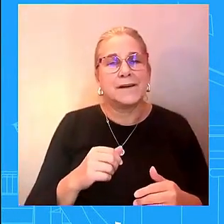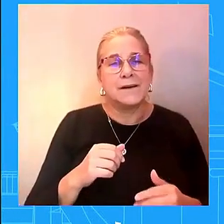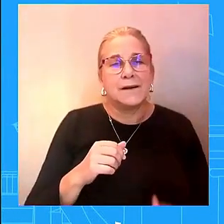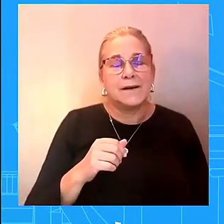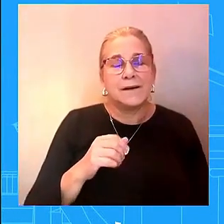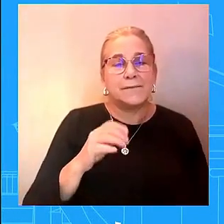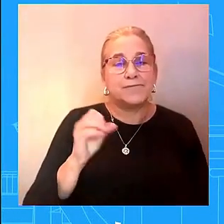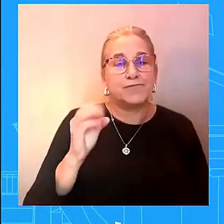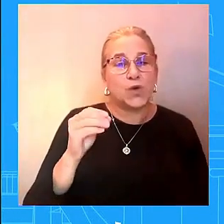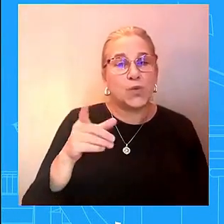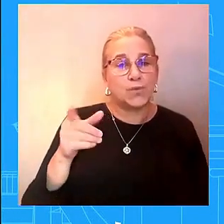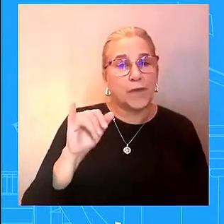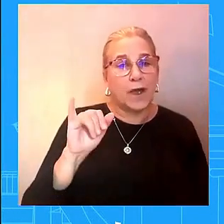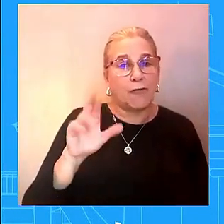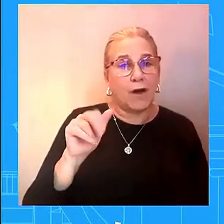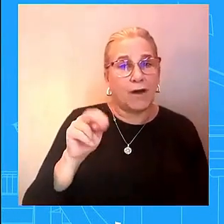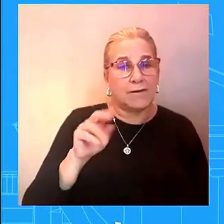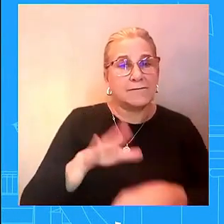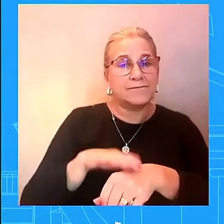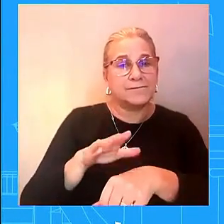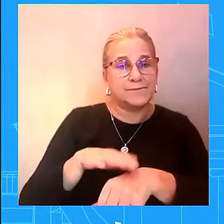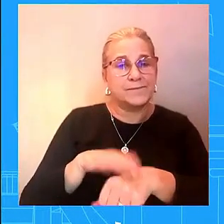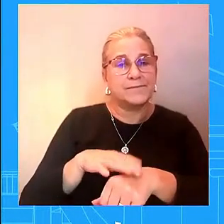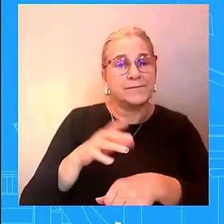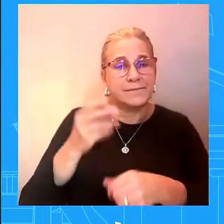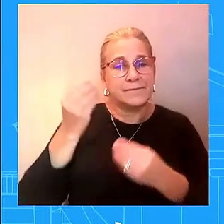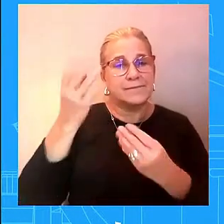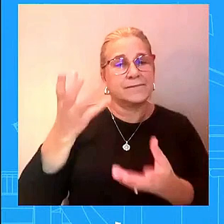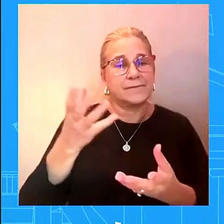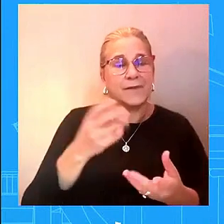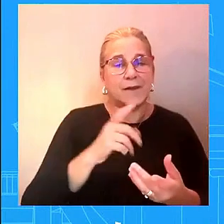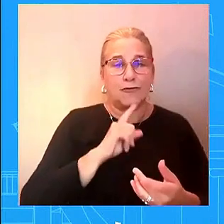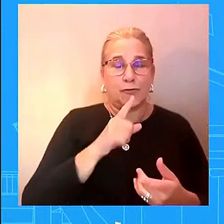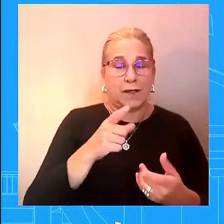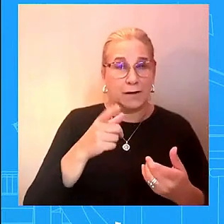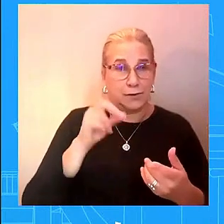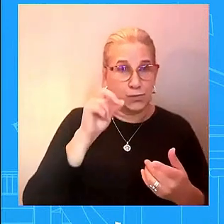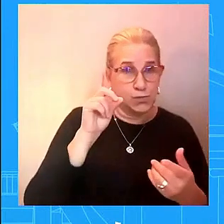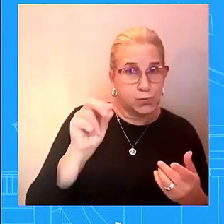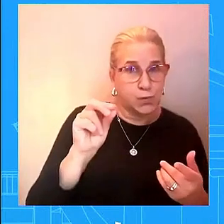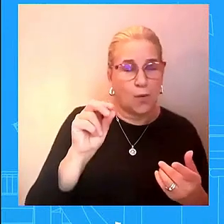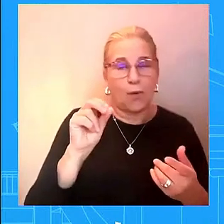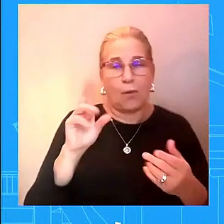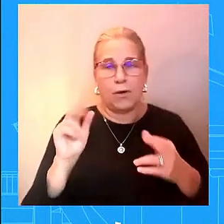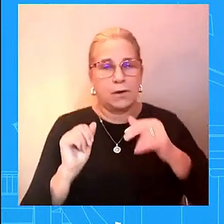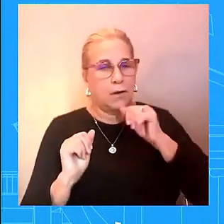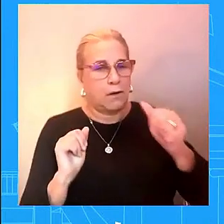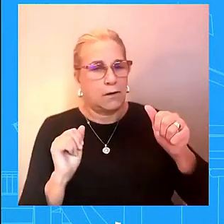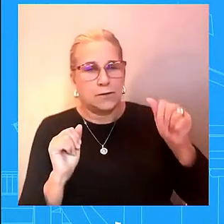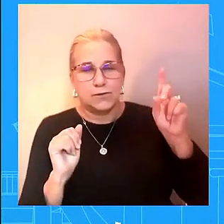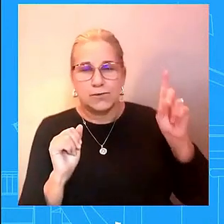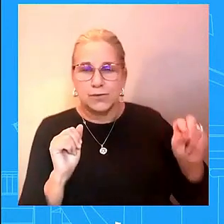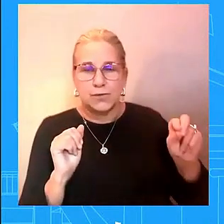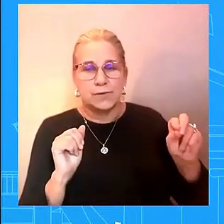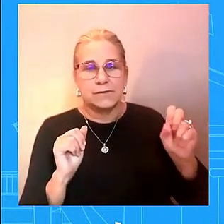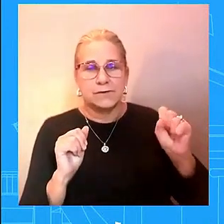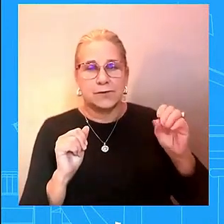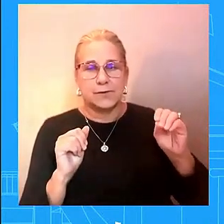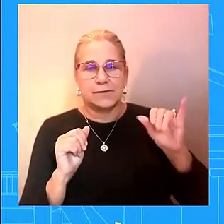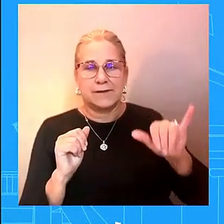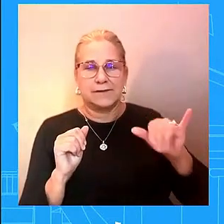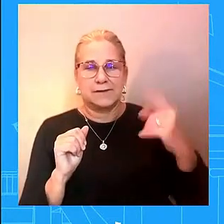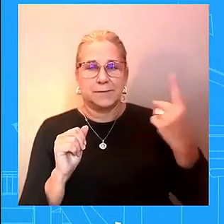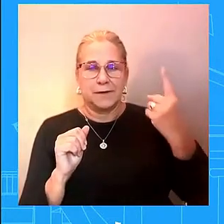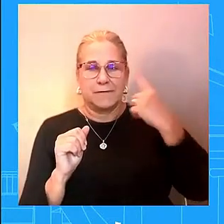uh but that is uh aside from that uh that certainly is something for israel to speak to okay thank you great